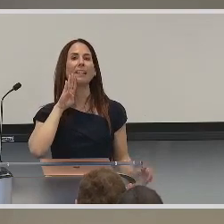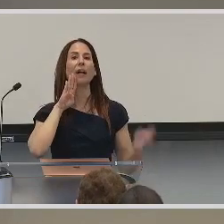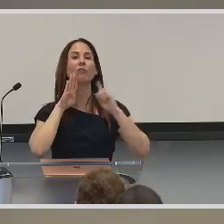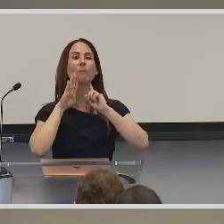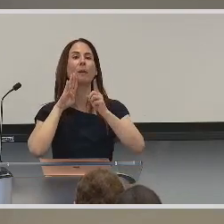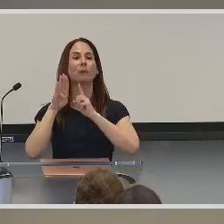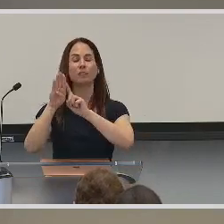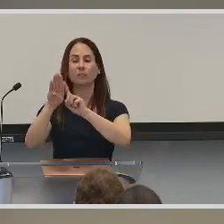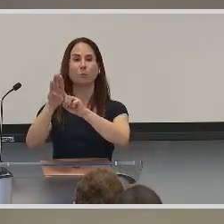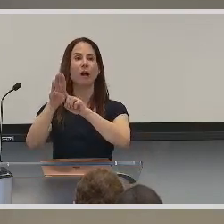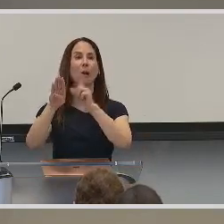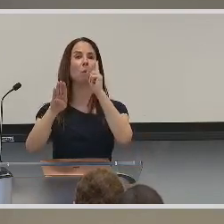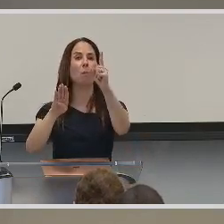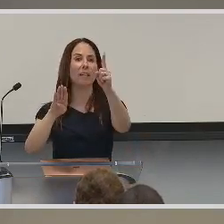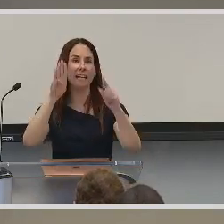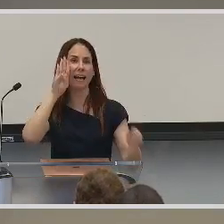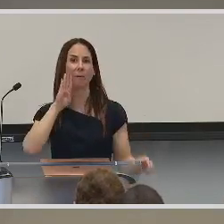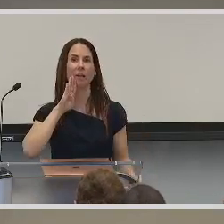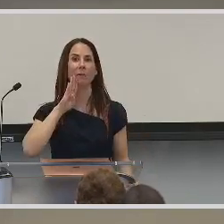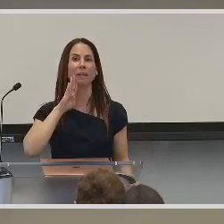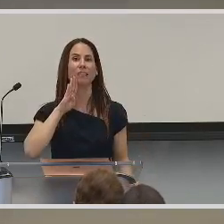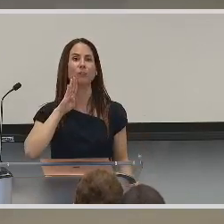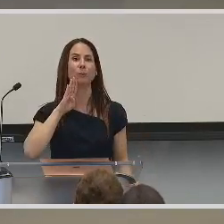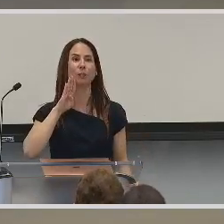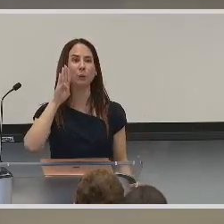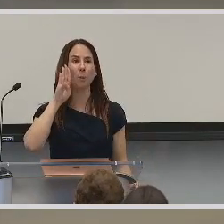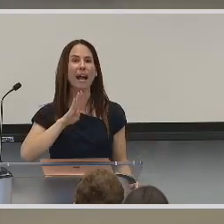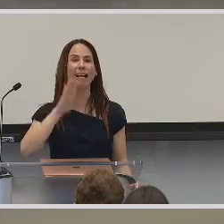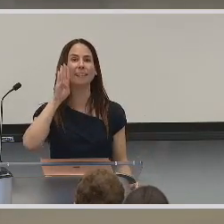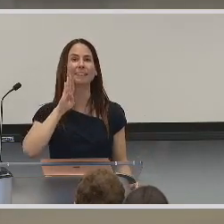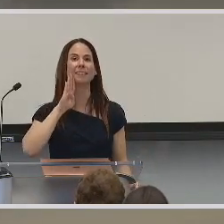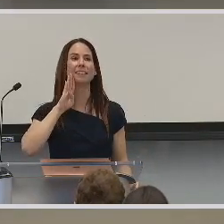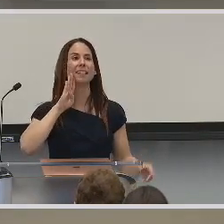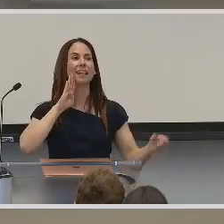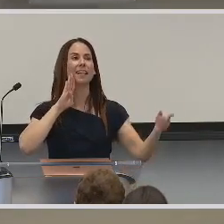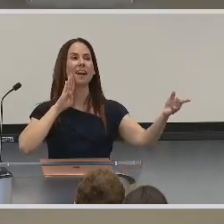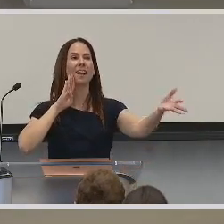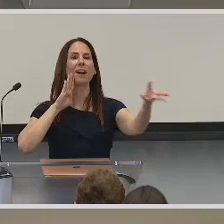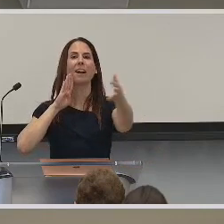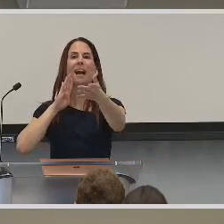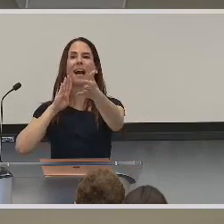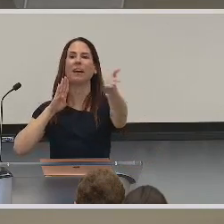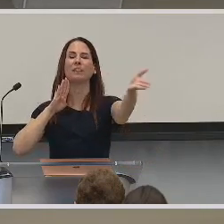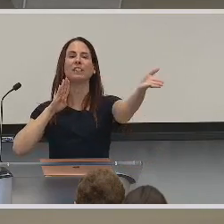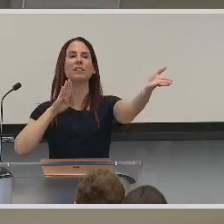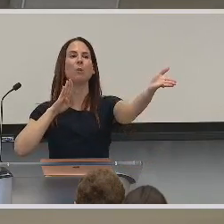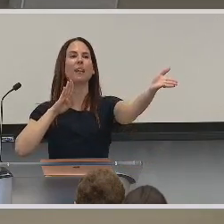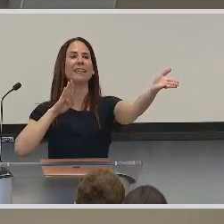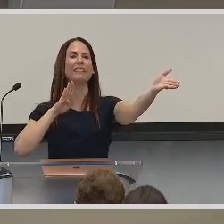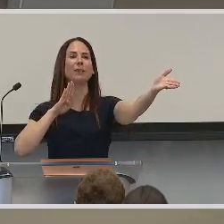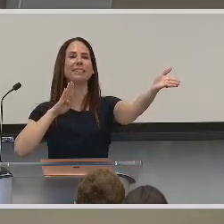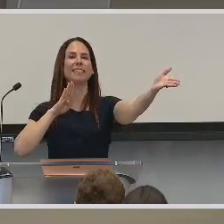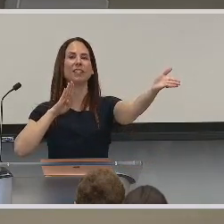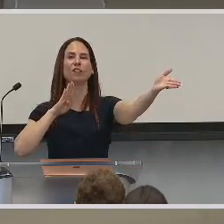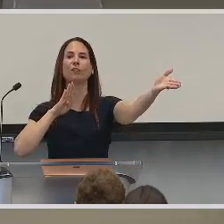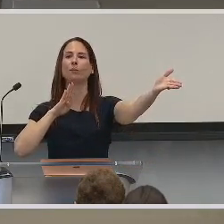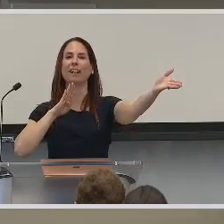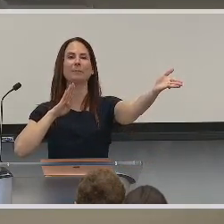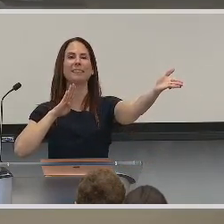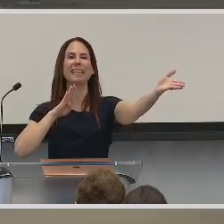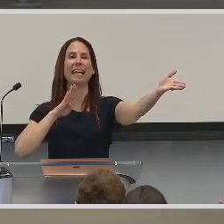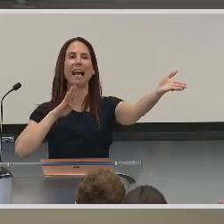Brown. Now remember, do brown one time because if you do it twice, one of my students,